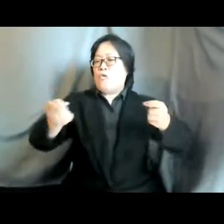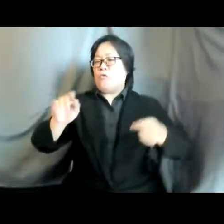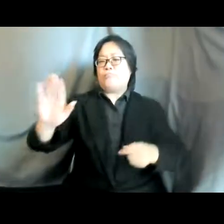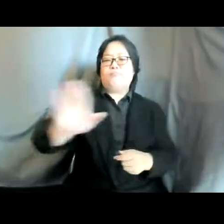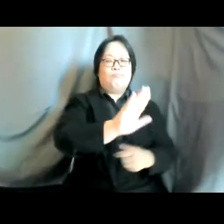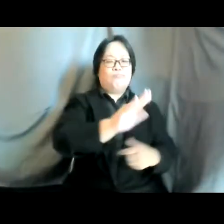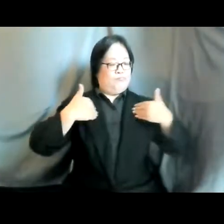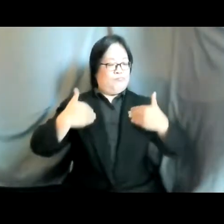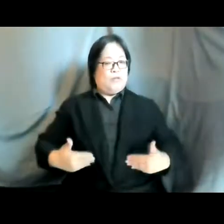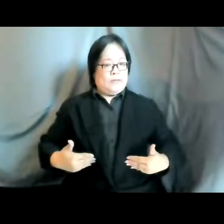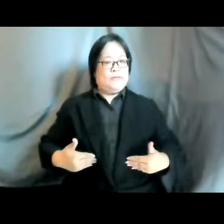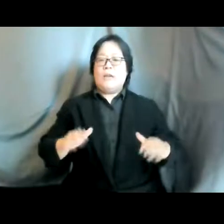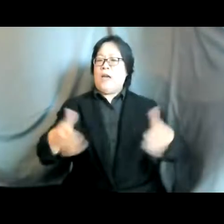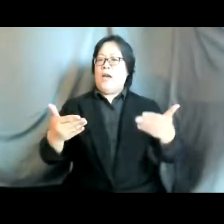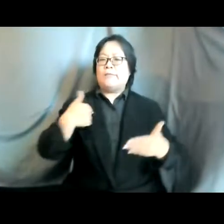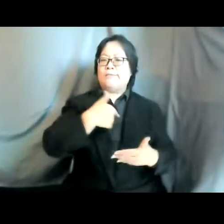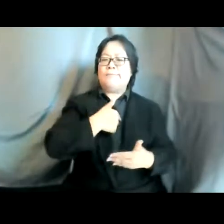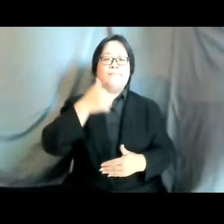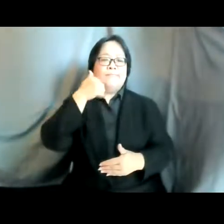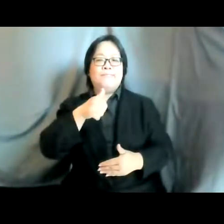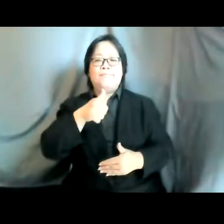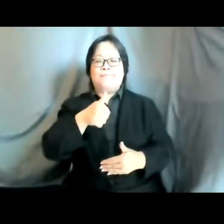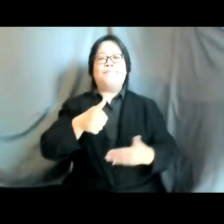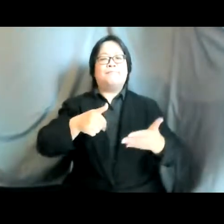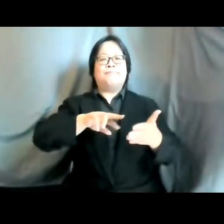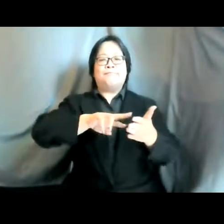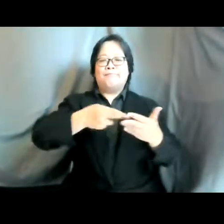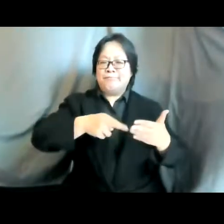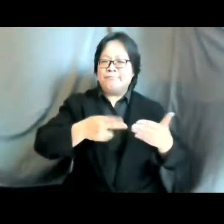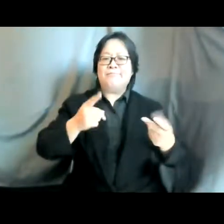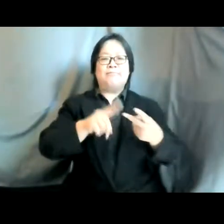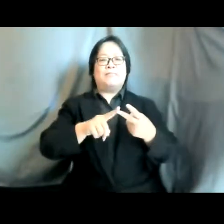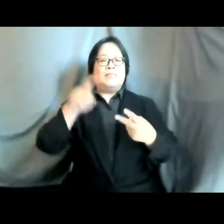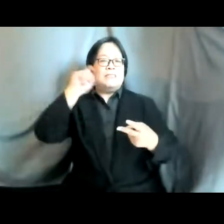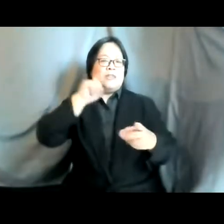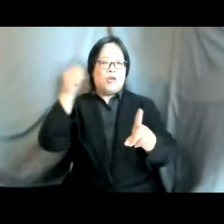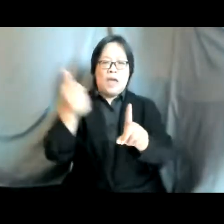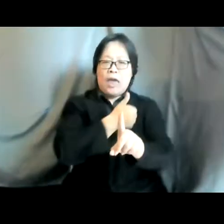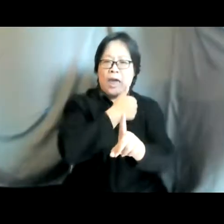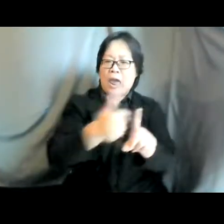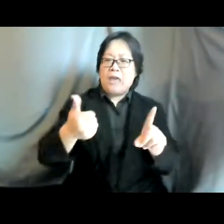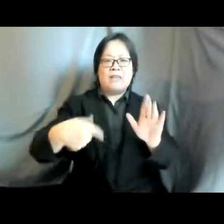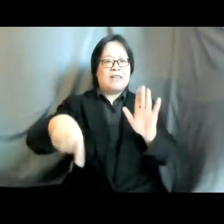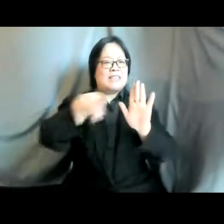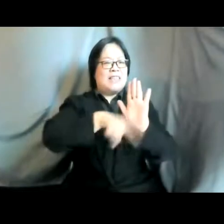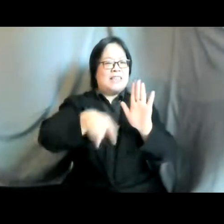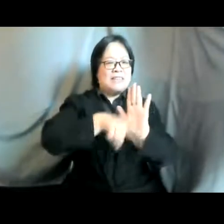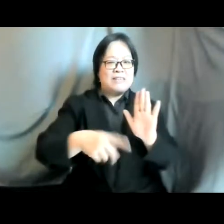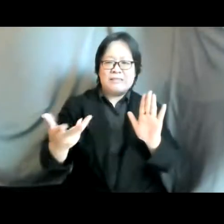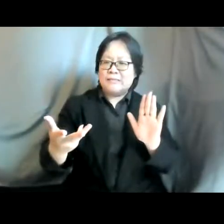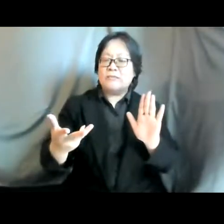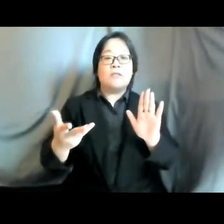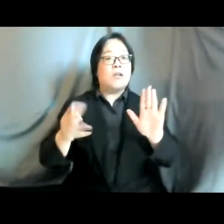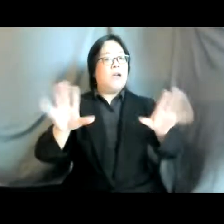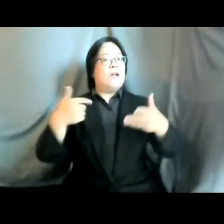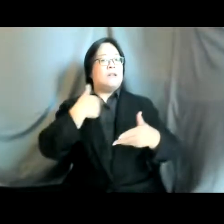so how do we fight female genital modulation how do we fight sexual harassment and make it uncool how do we deal with period